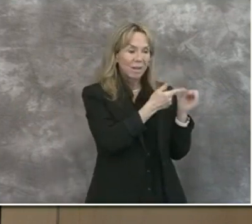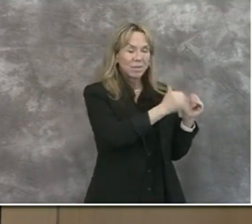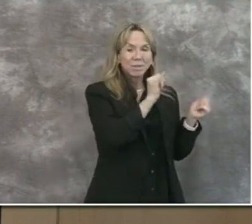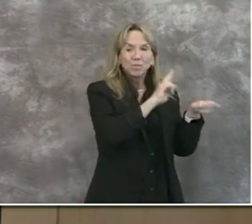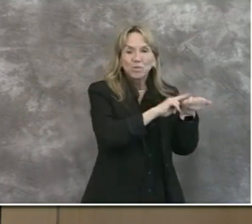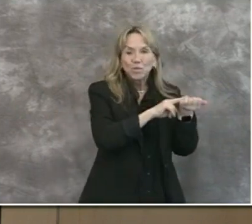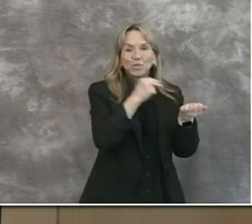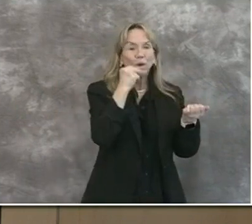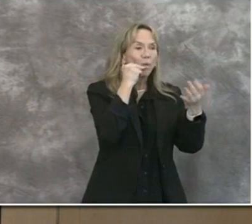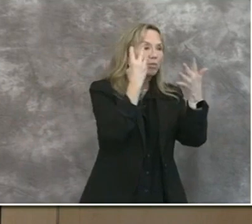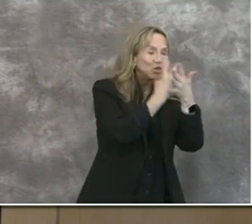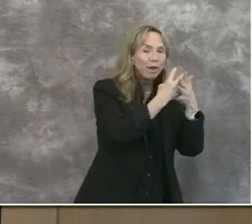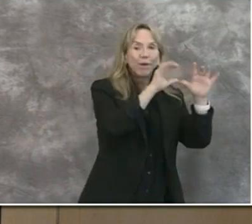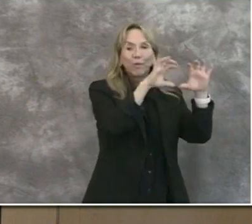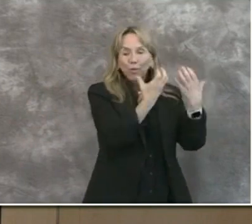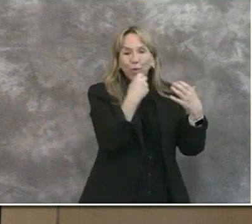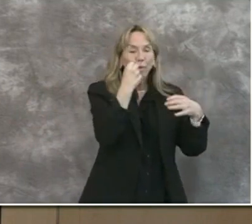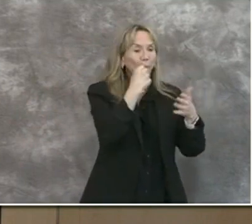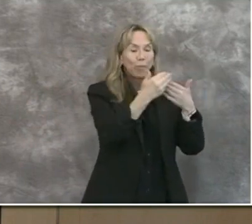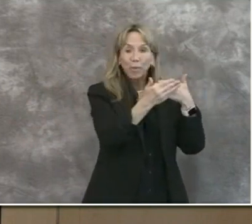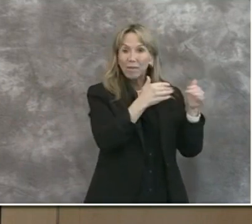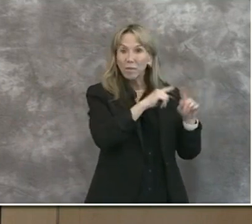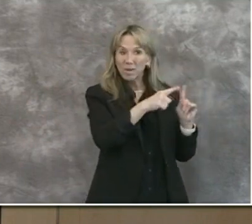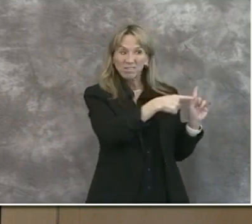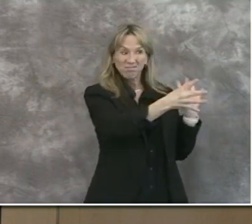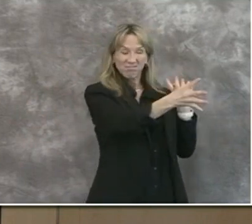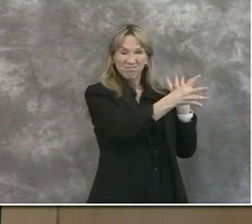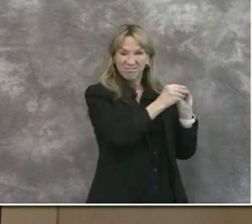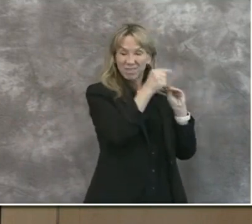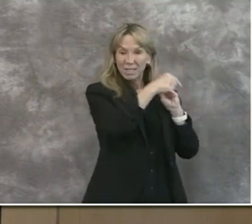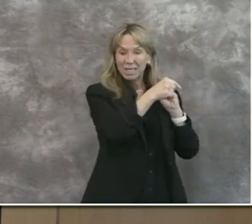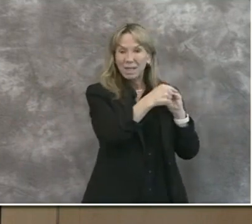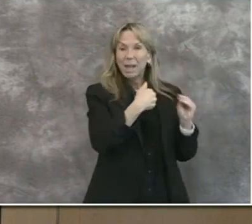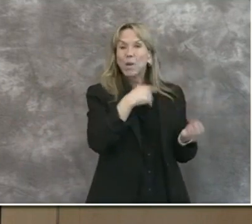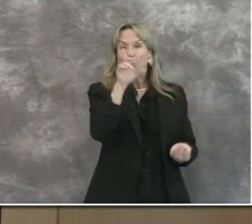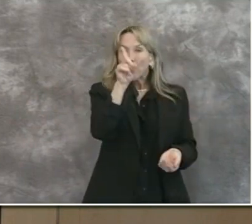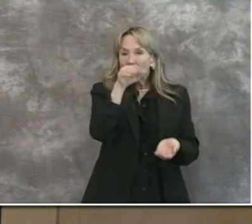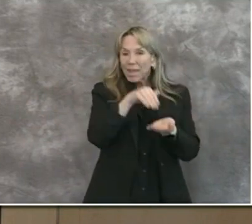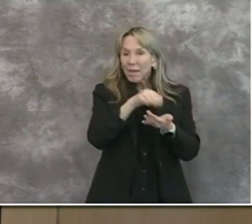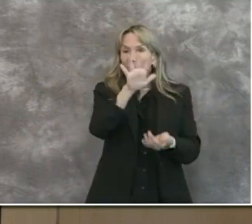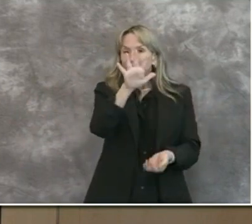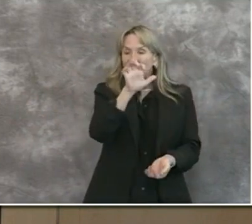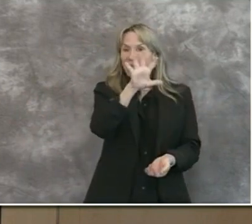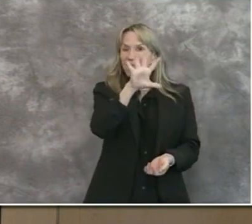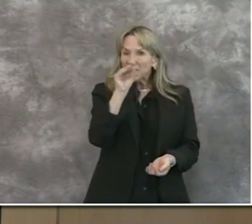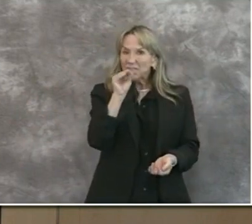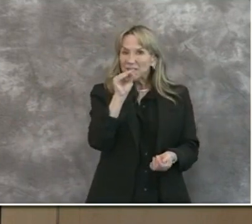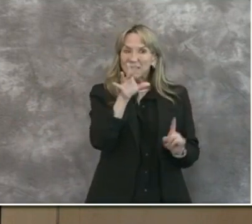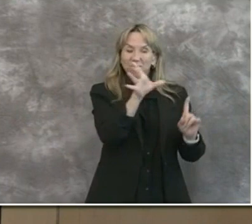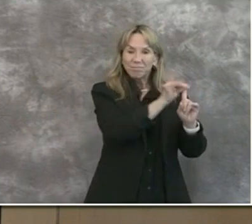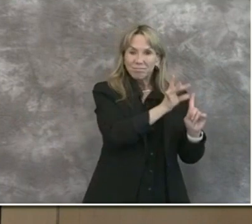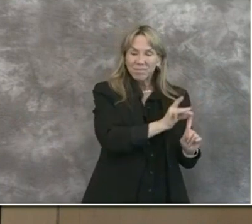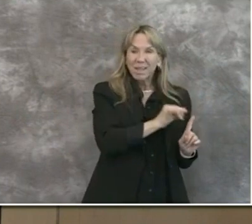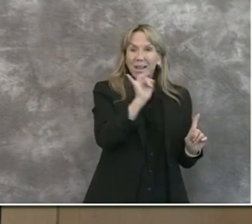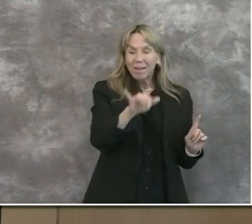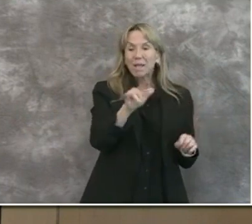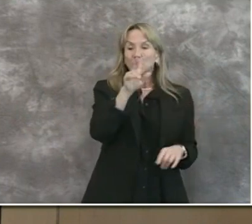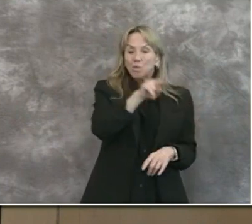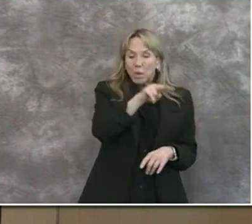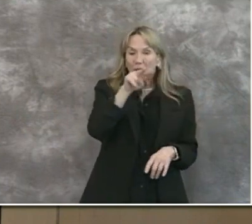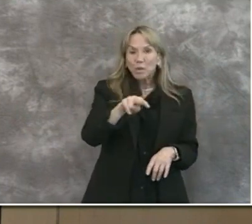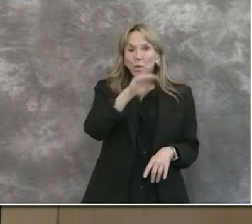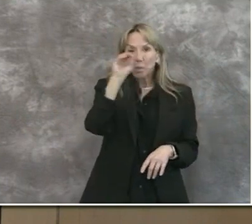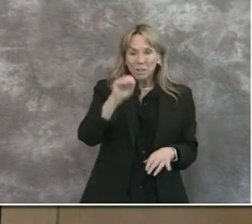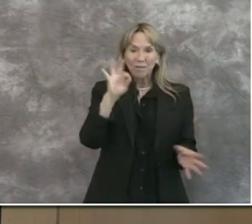category since yesterday with a total number of congregate cases at 1,550, which represents 22